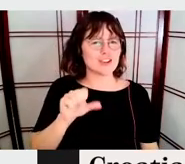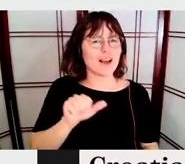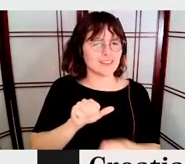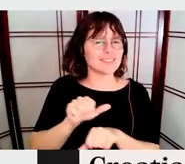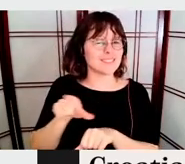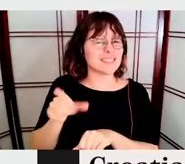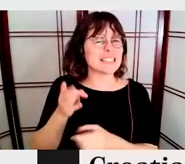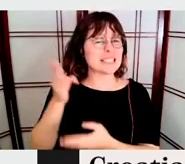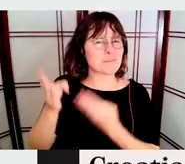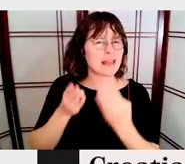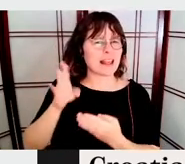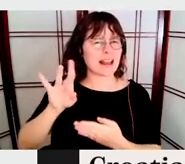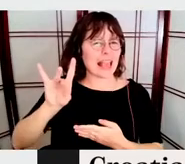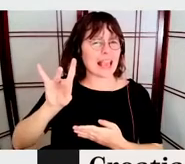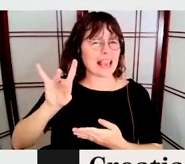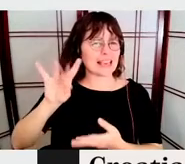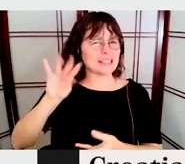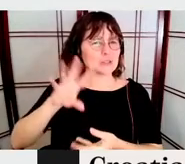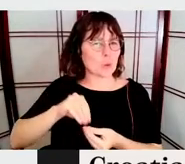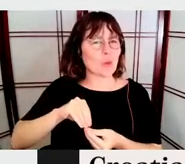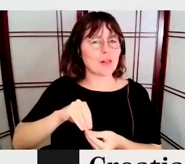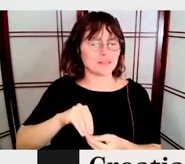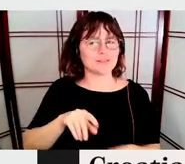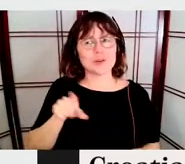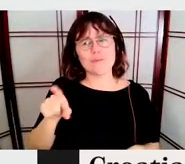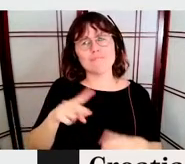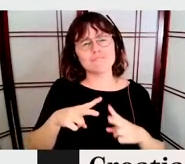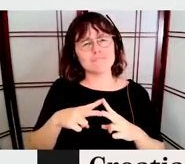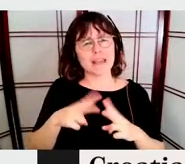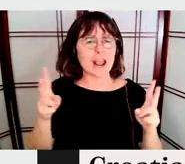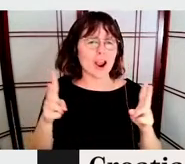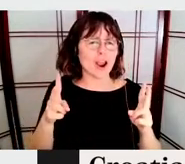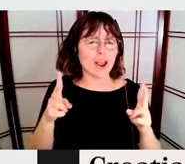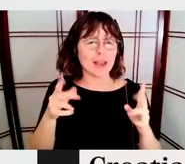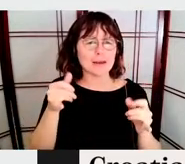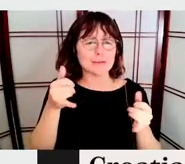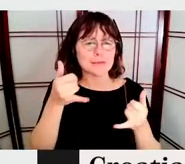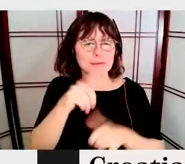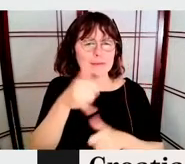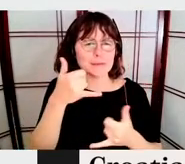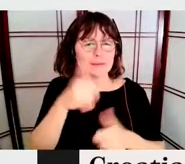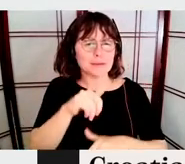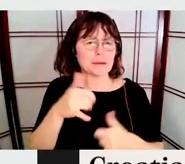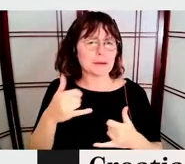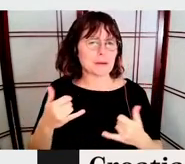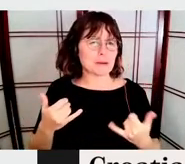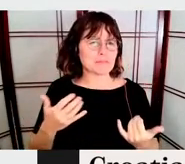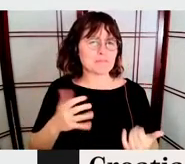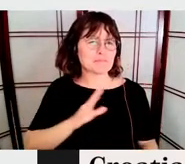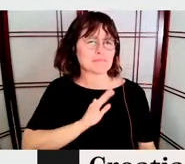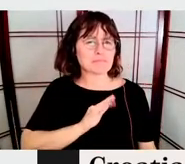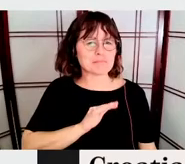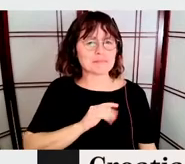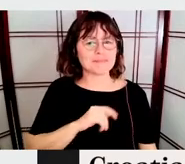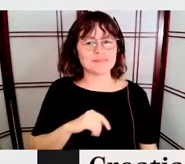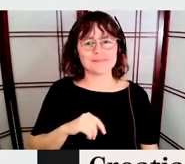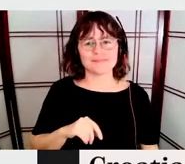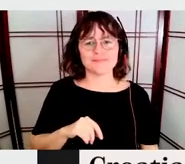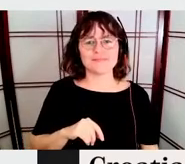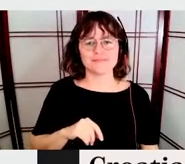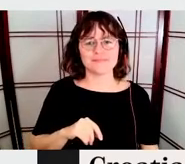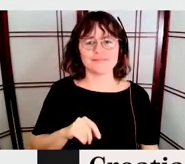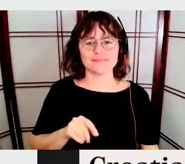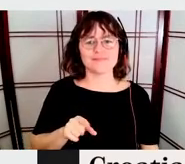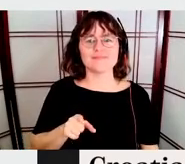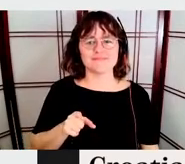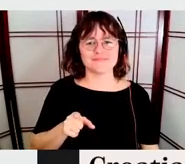very playful. Okay. And, and it's, it's, it's, it's a way of, of, of saying, you know, something that there's all the, all